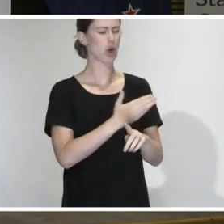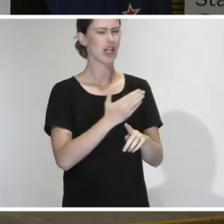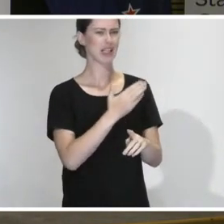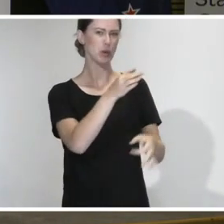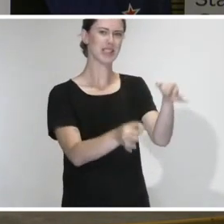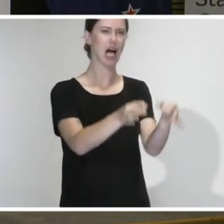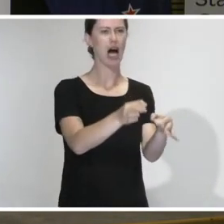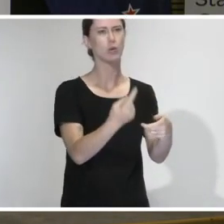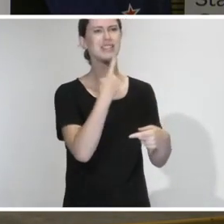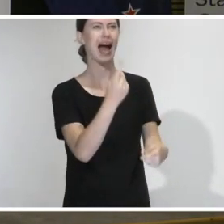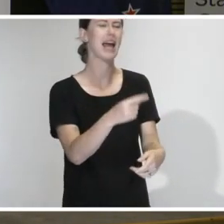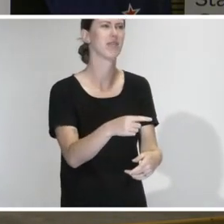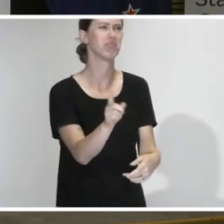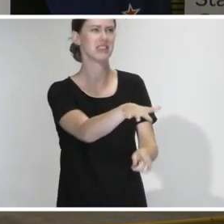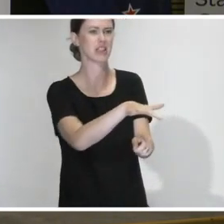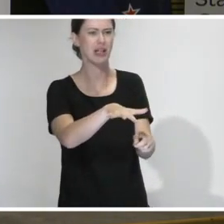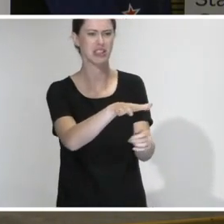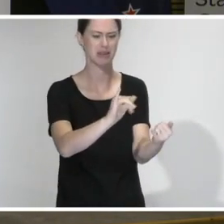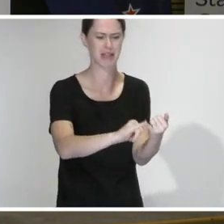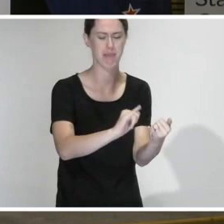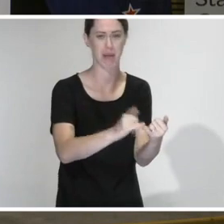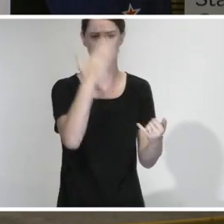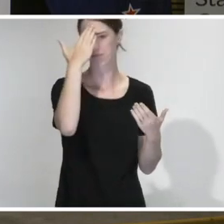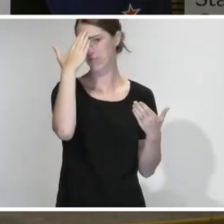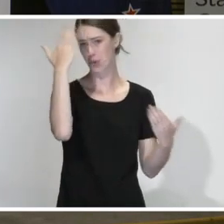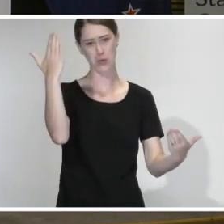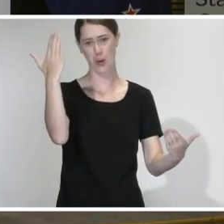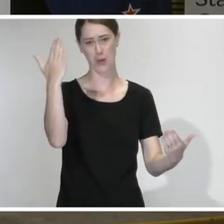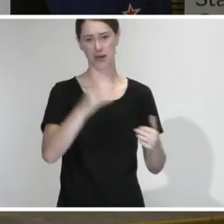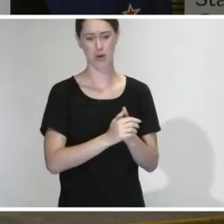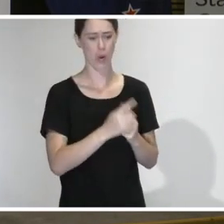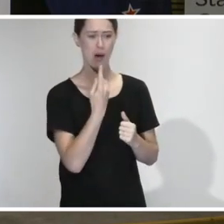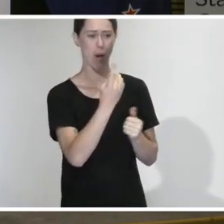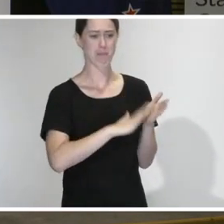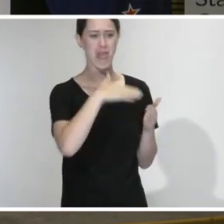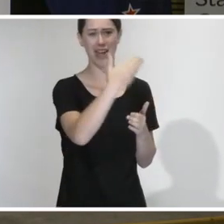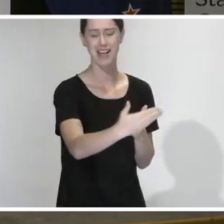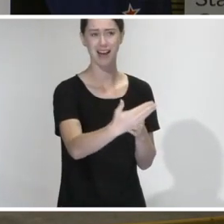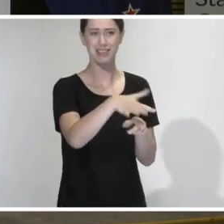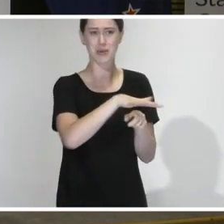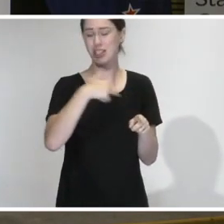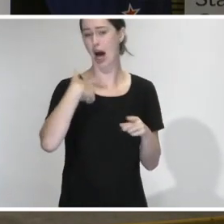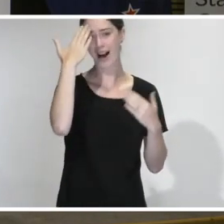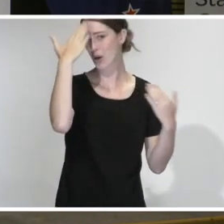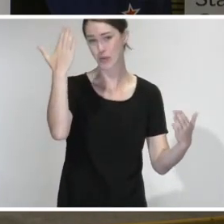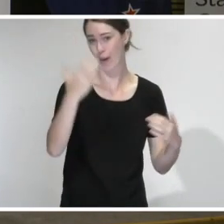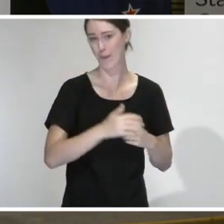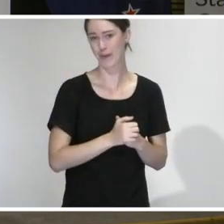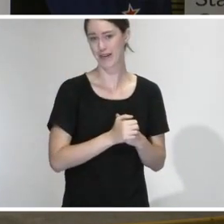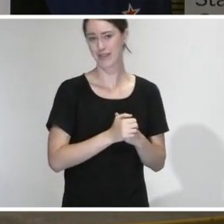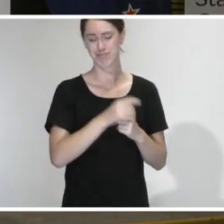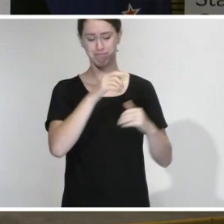for me to say what situation New Zealand will be in even a month's time. So I'll continue, though,